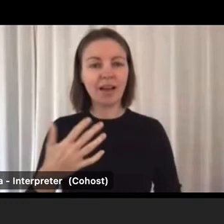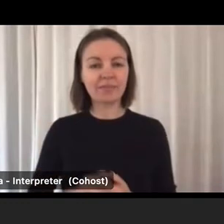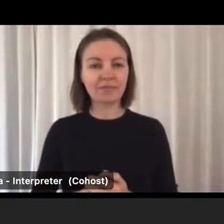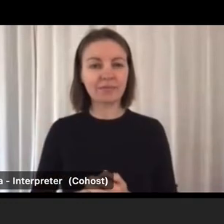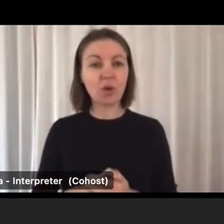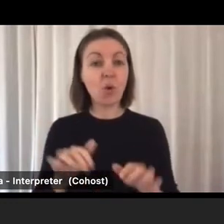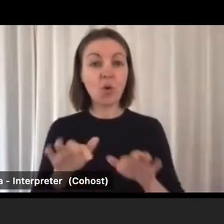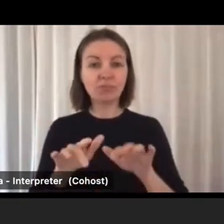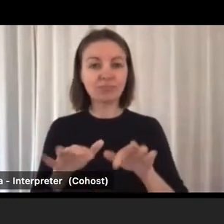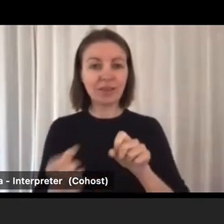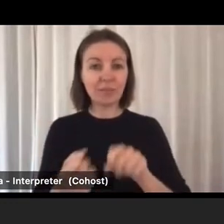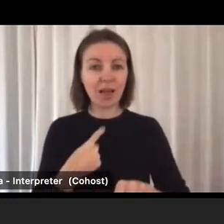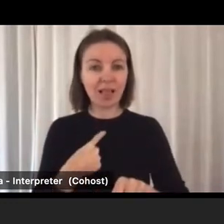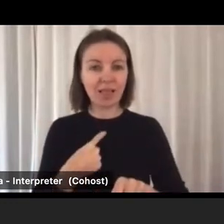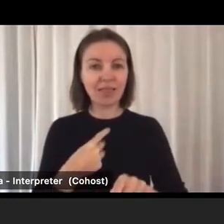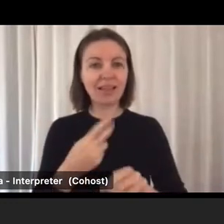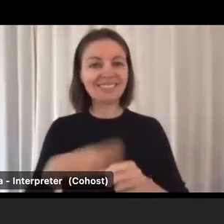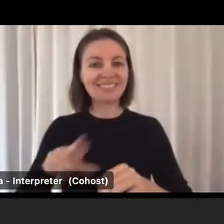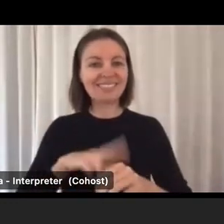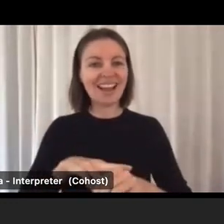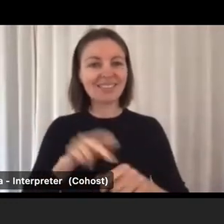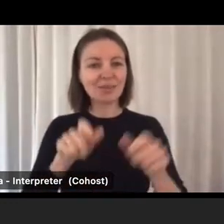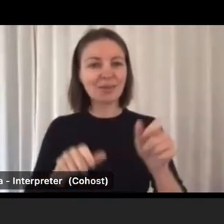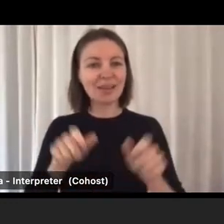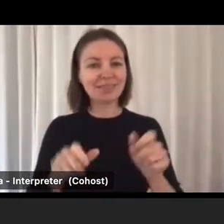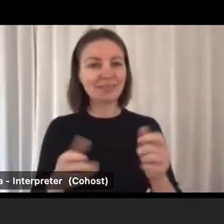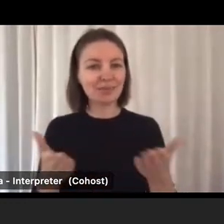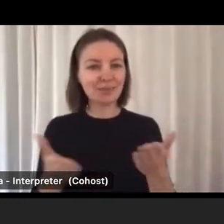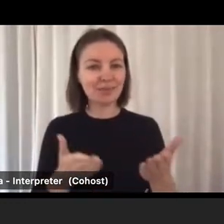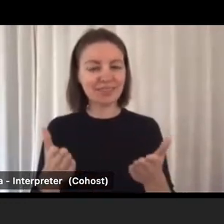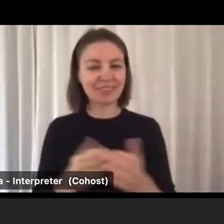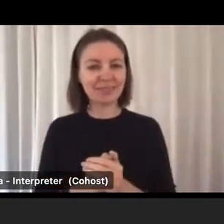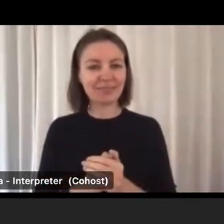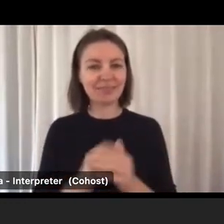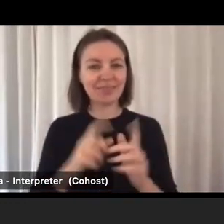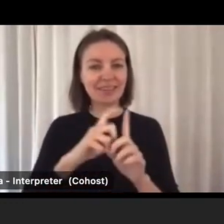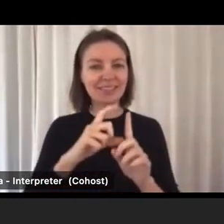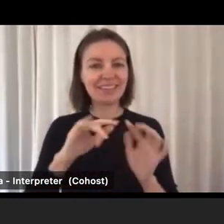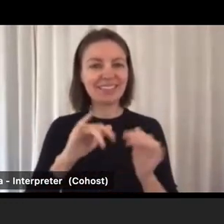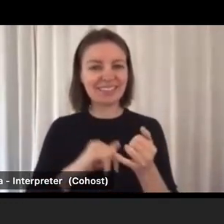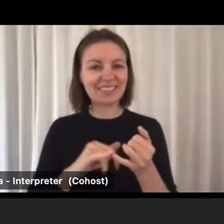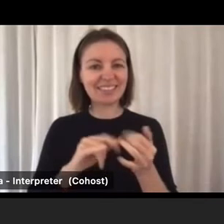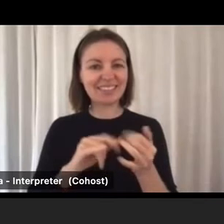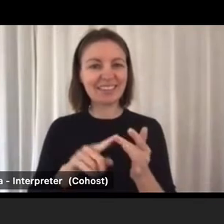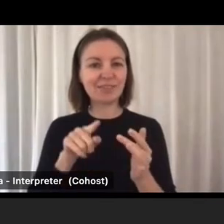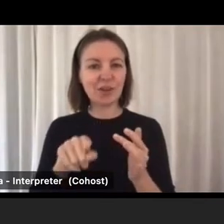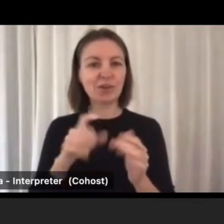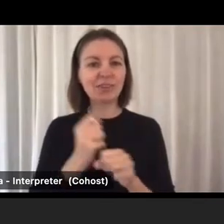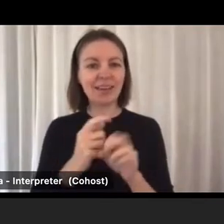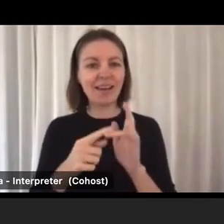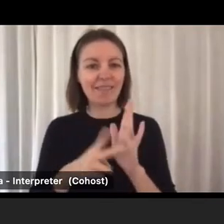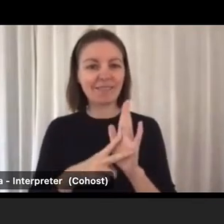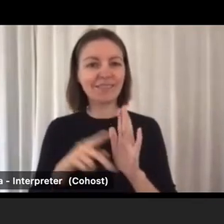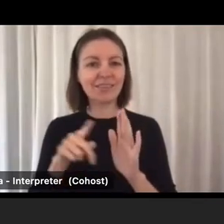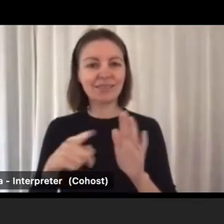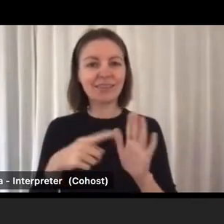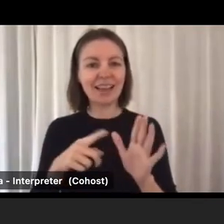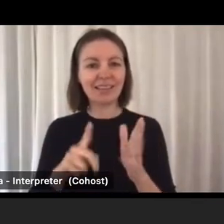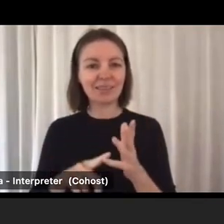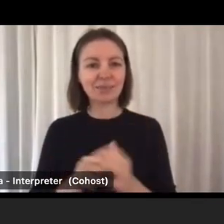you can email us on the national customer service line at desi.gov.au. So